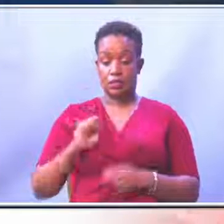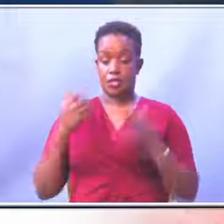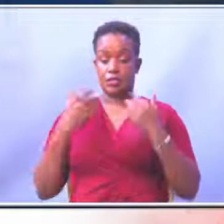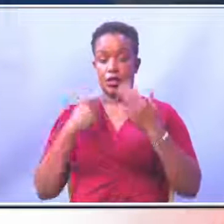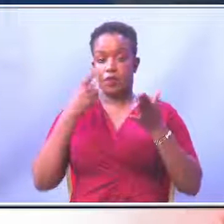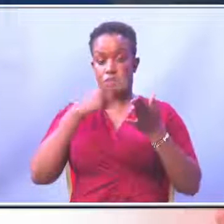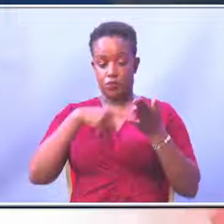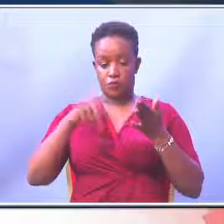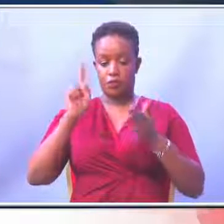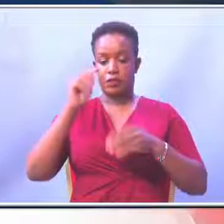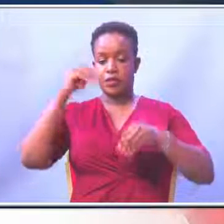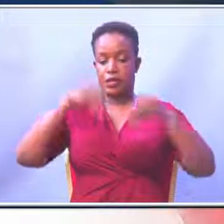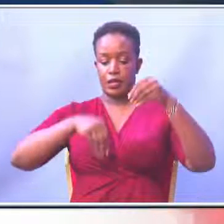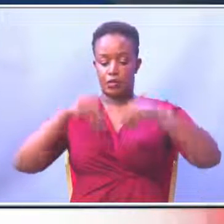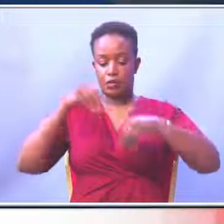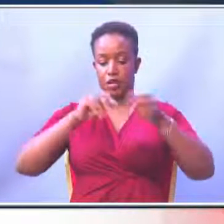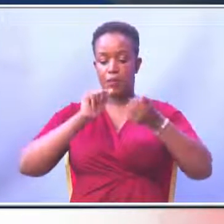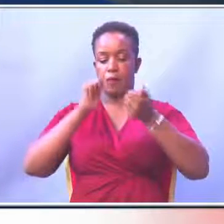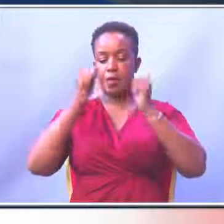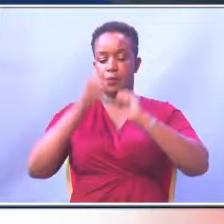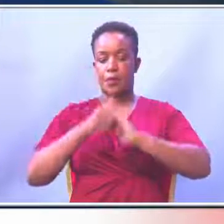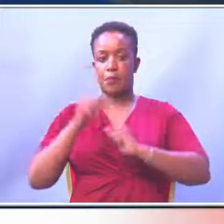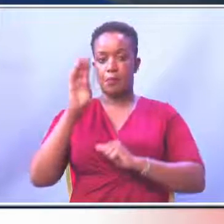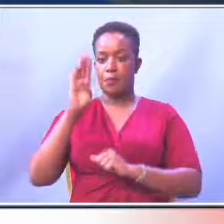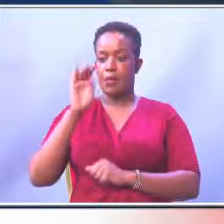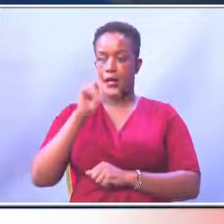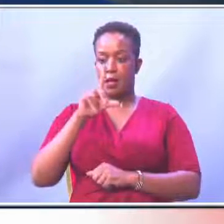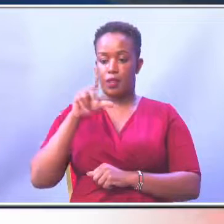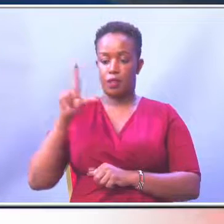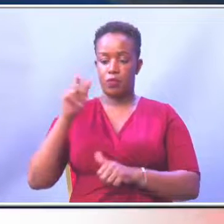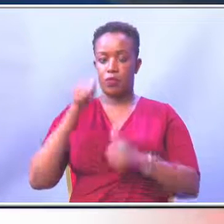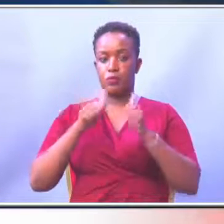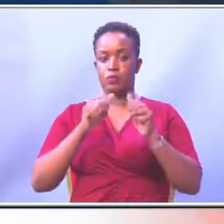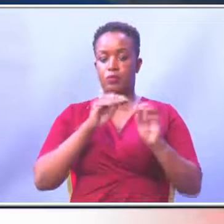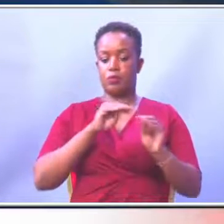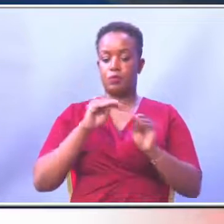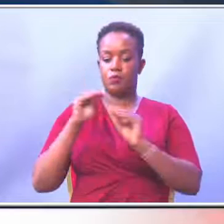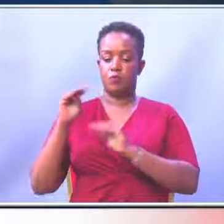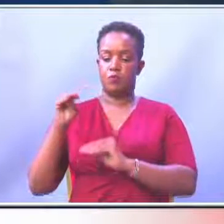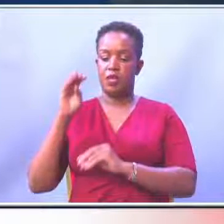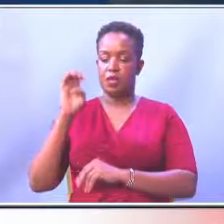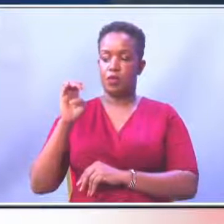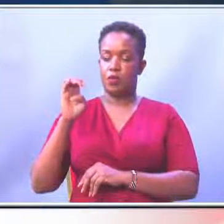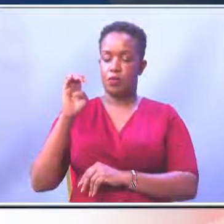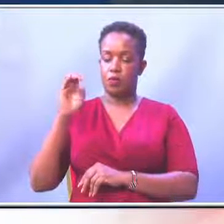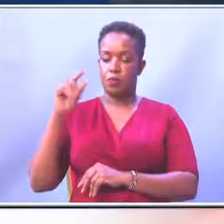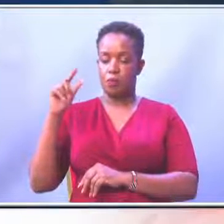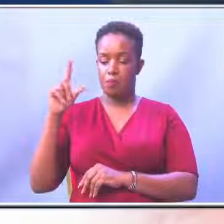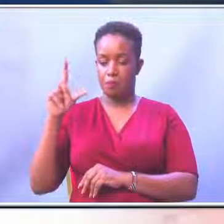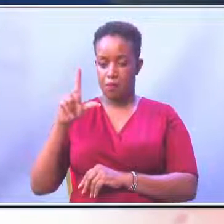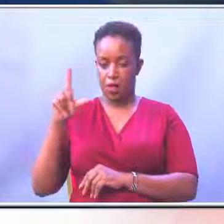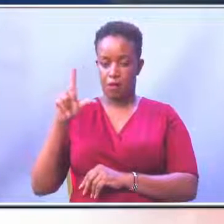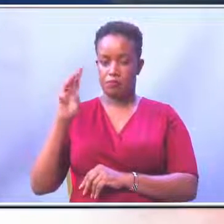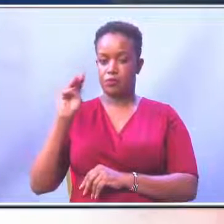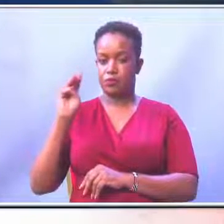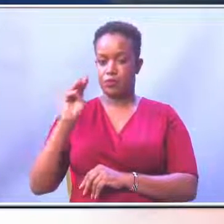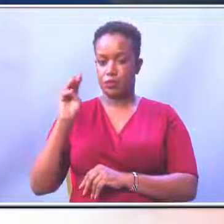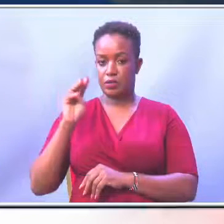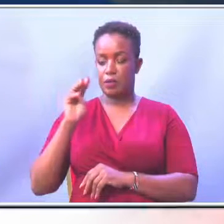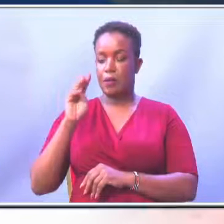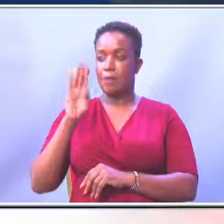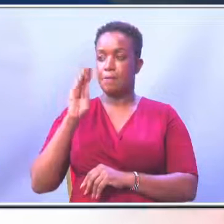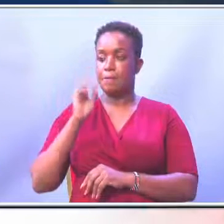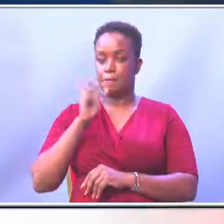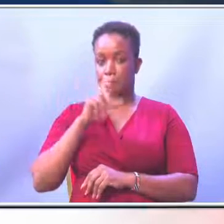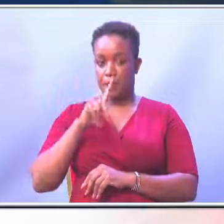The Elections Amendment Bill that was being moved by Elgeo Maracoet, Senator Kipchumba Murkomen, Bill 6